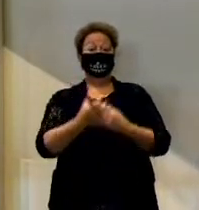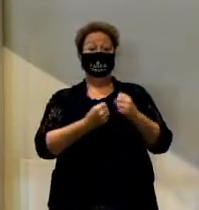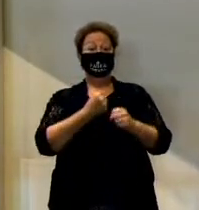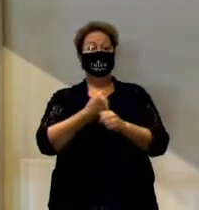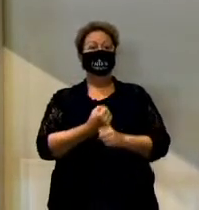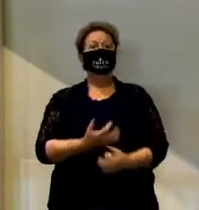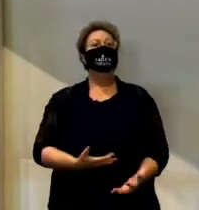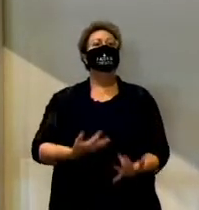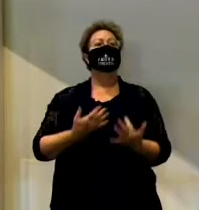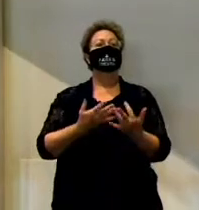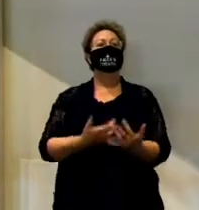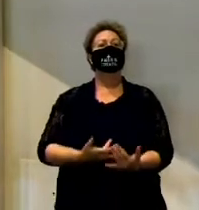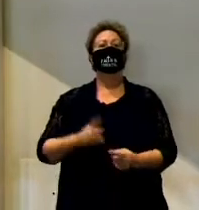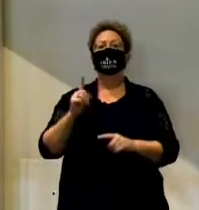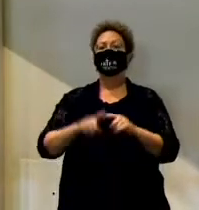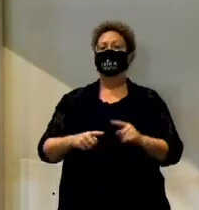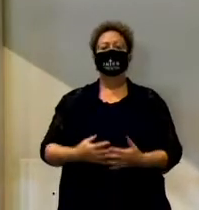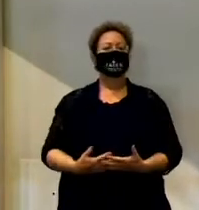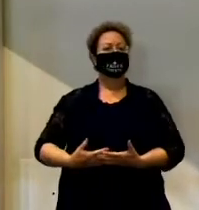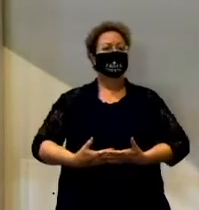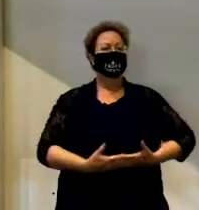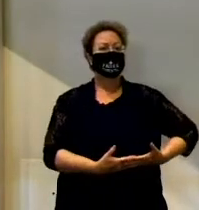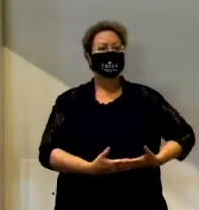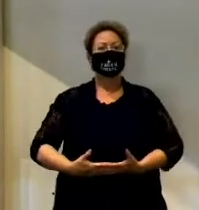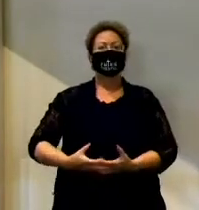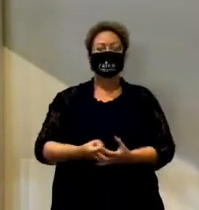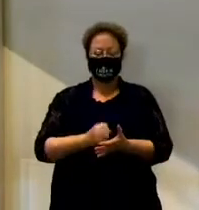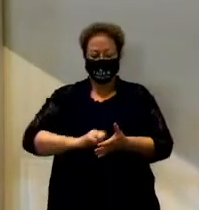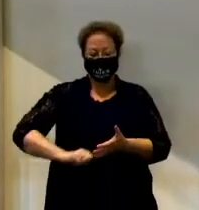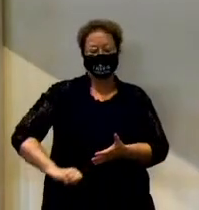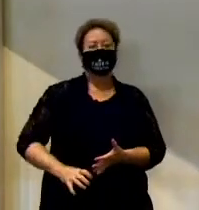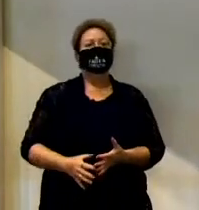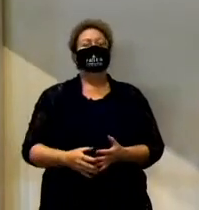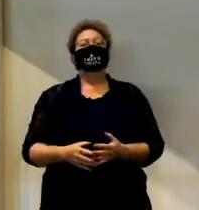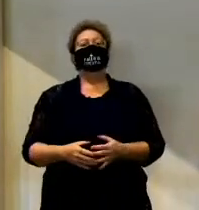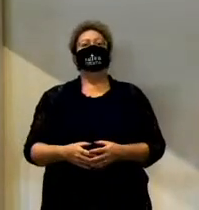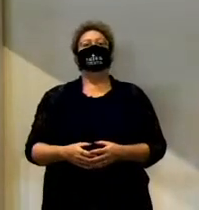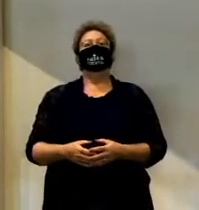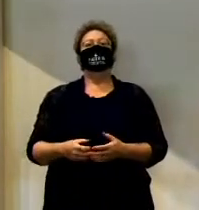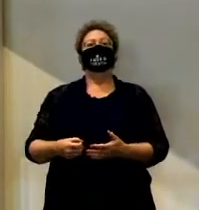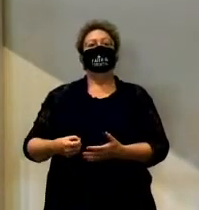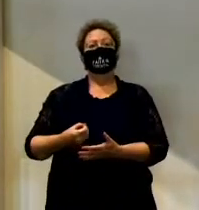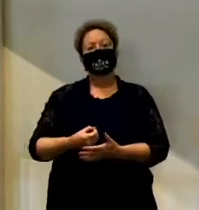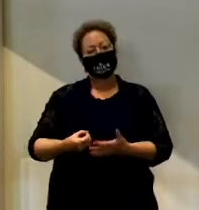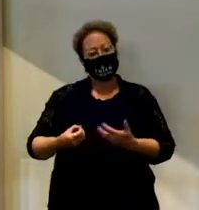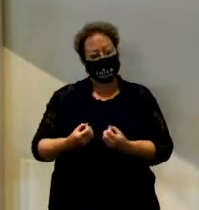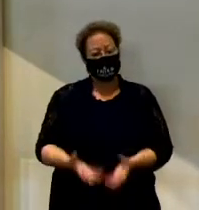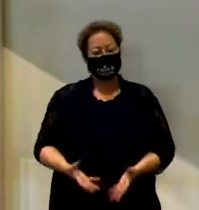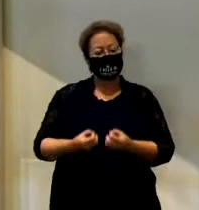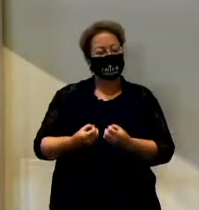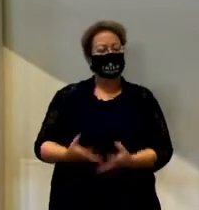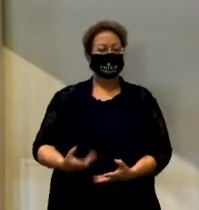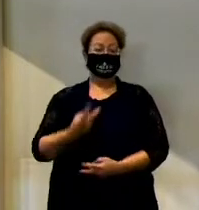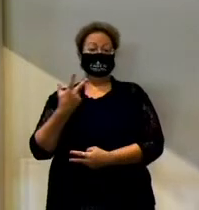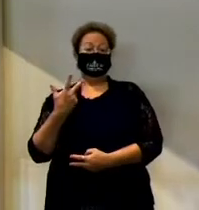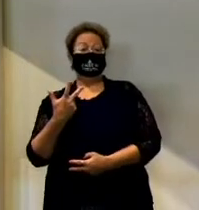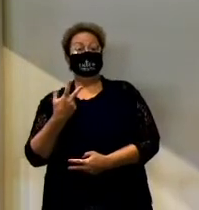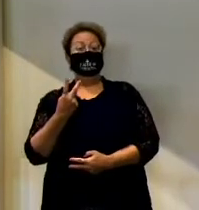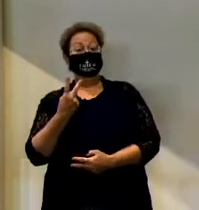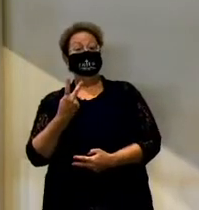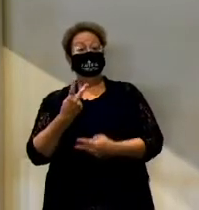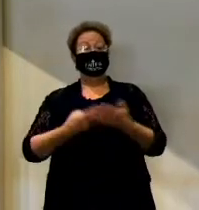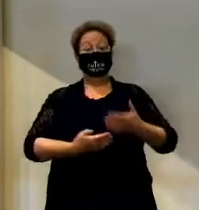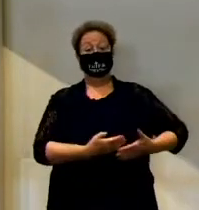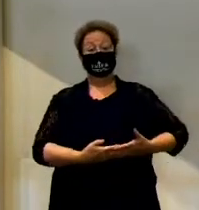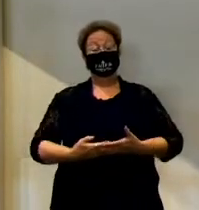dealt with infertility and some miscarriages and we decided maybe the Lord was leading us to see adoption